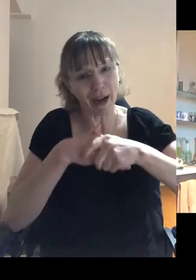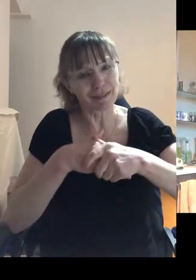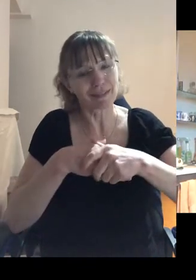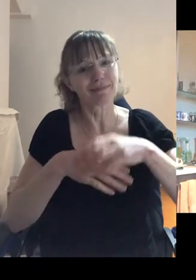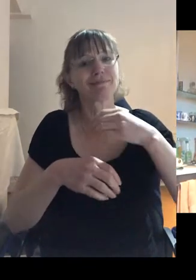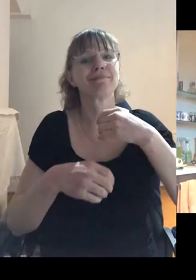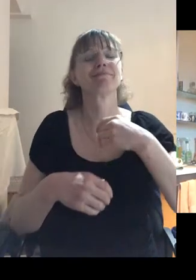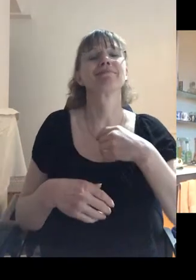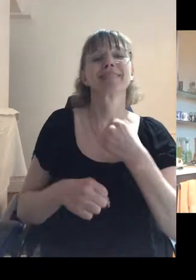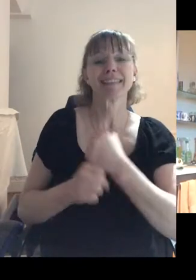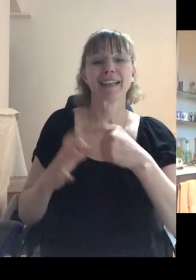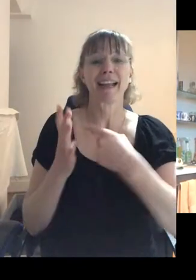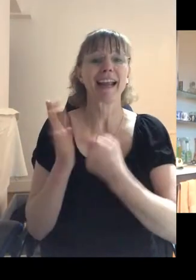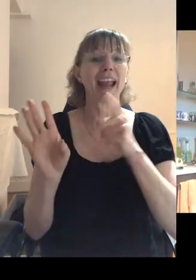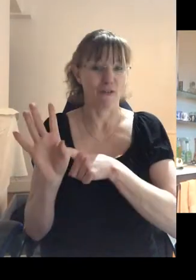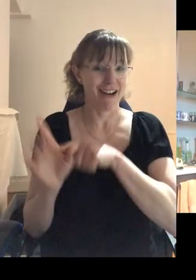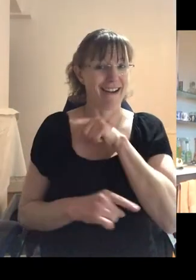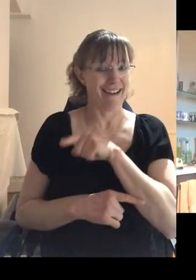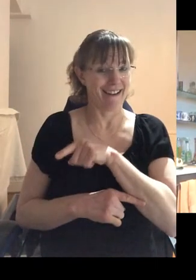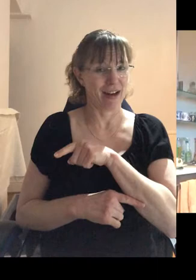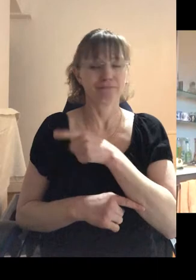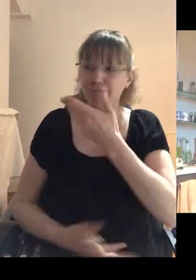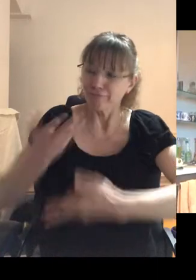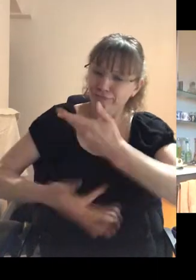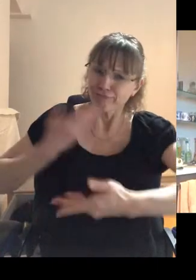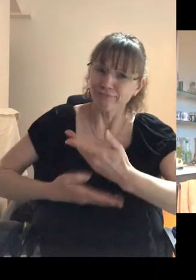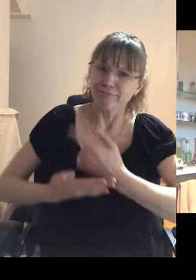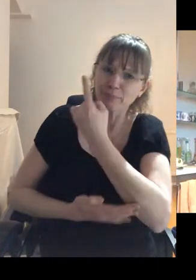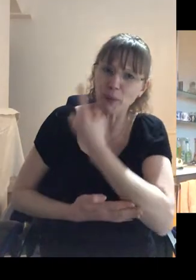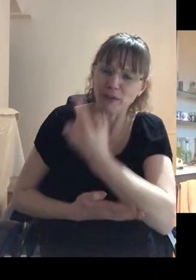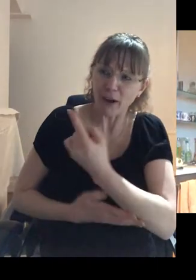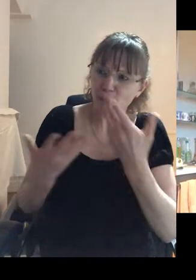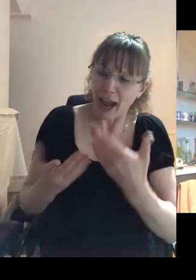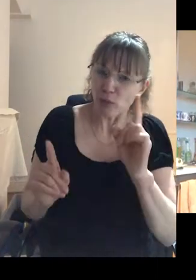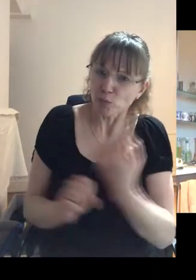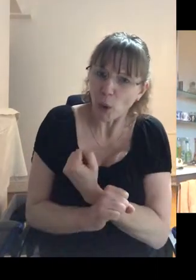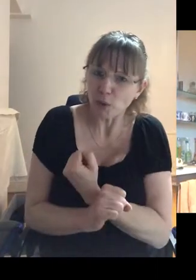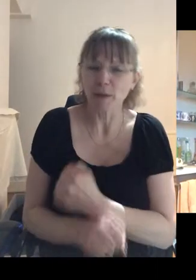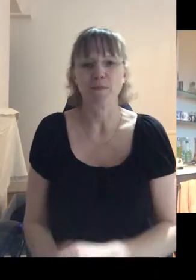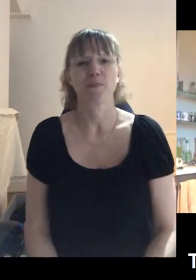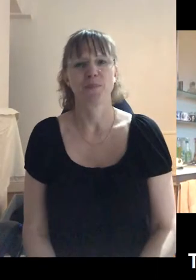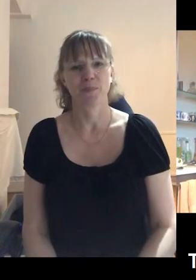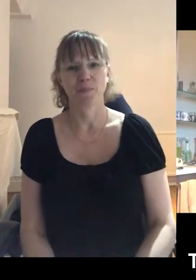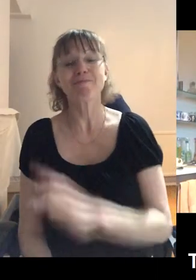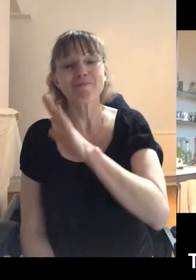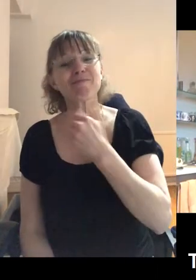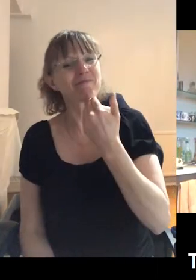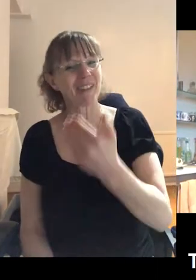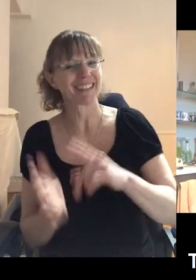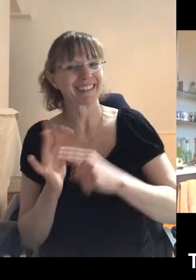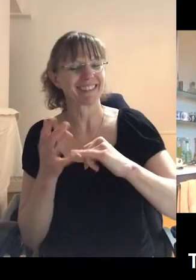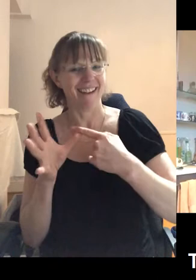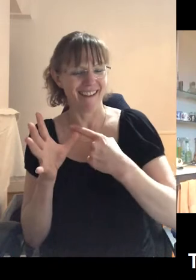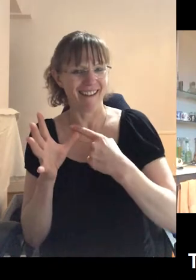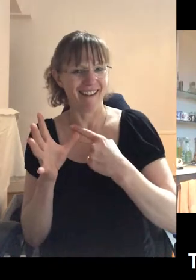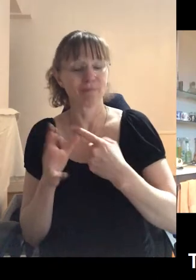friend, Gary Brough. Gary, tell us a bit about yourself now and what you're doing. Thanks, Lisa. So